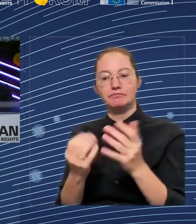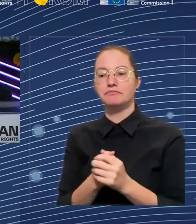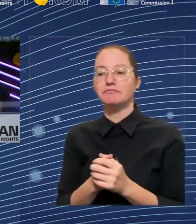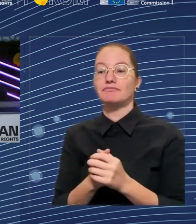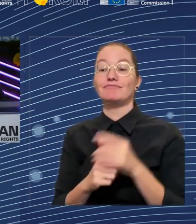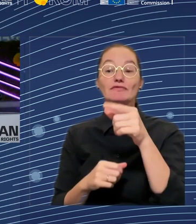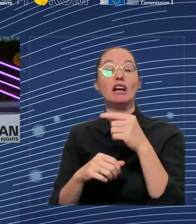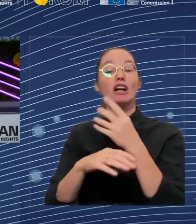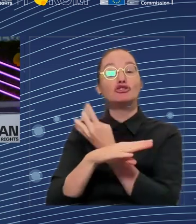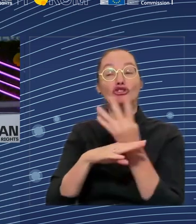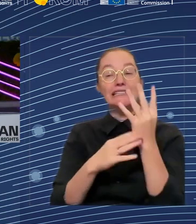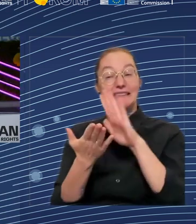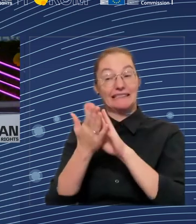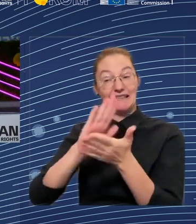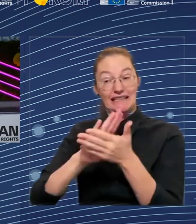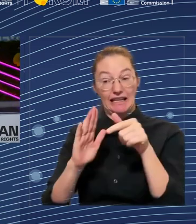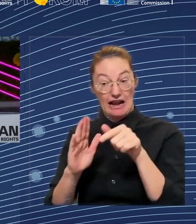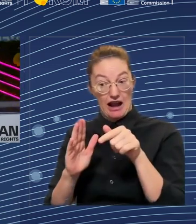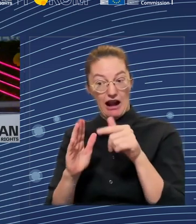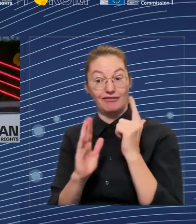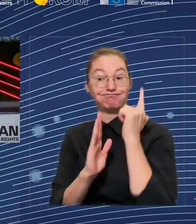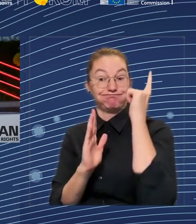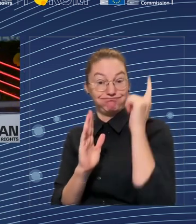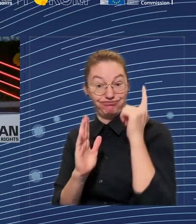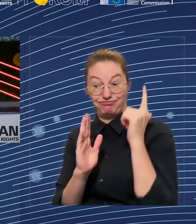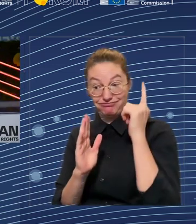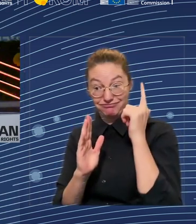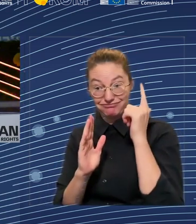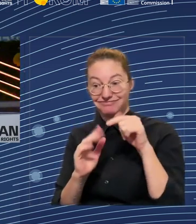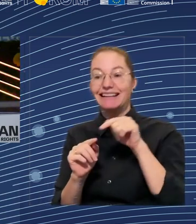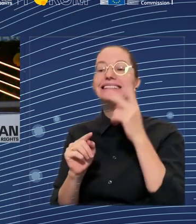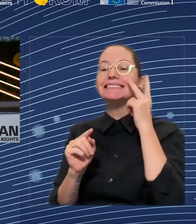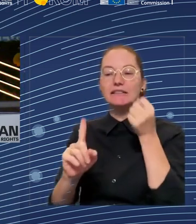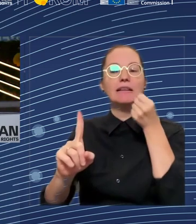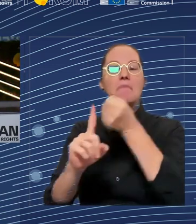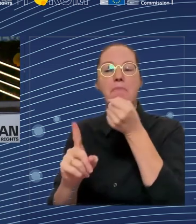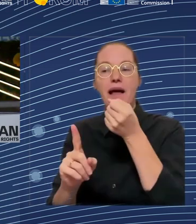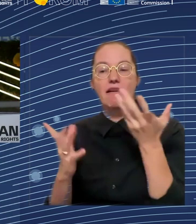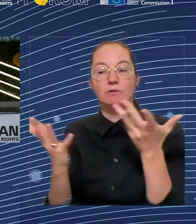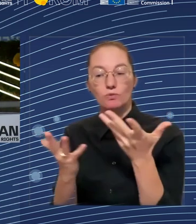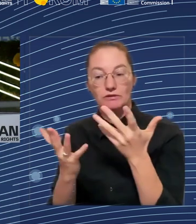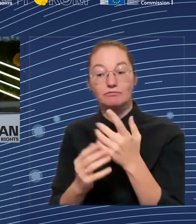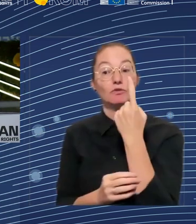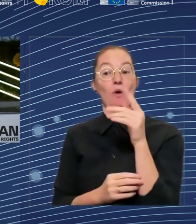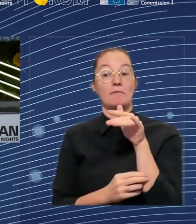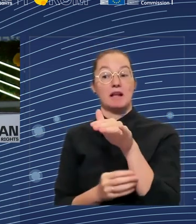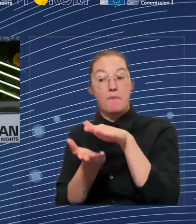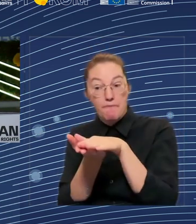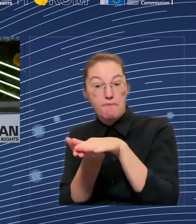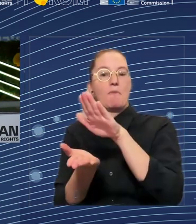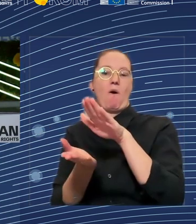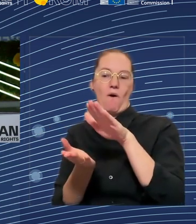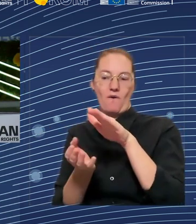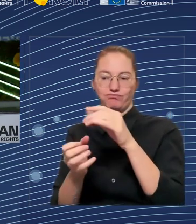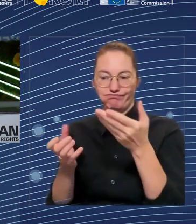EU agencies to try to